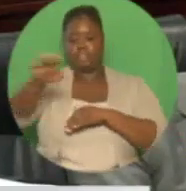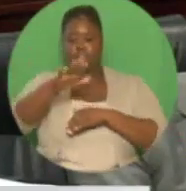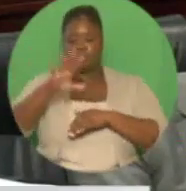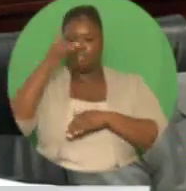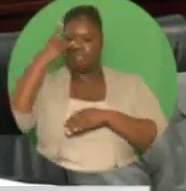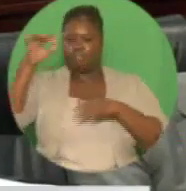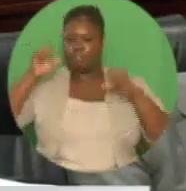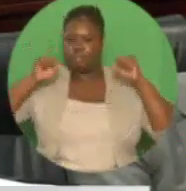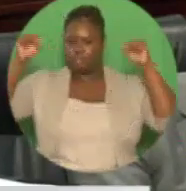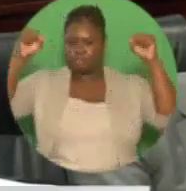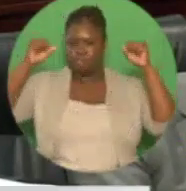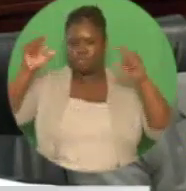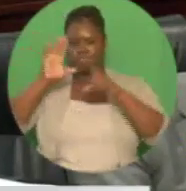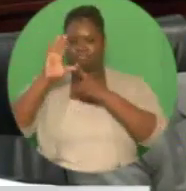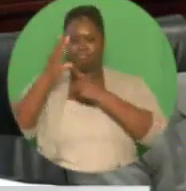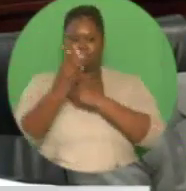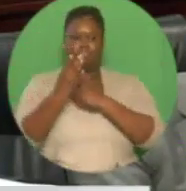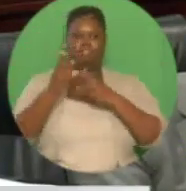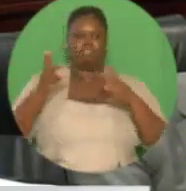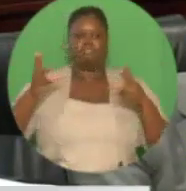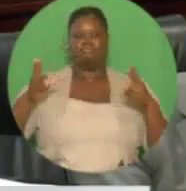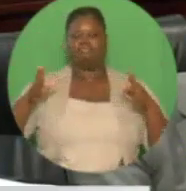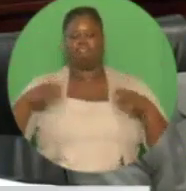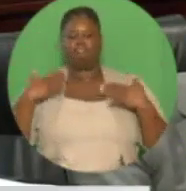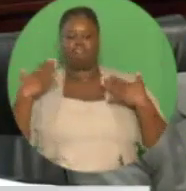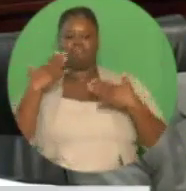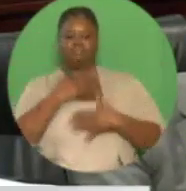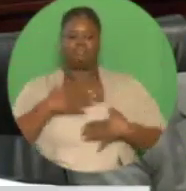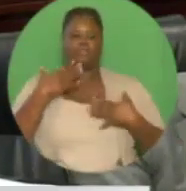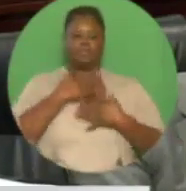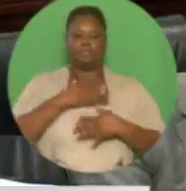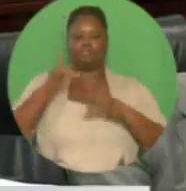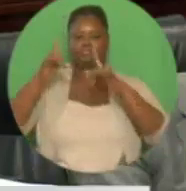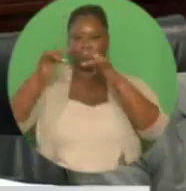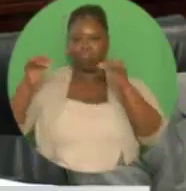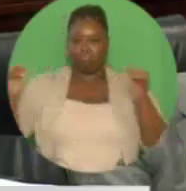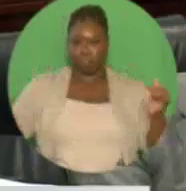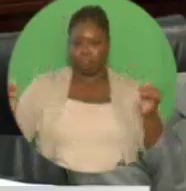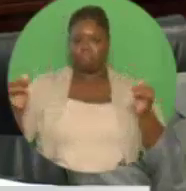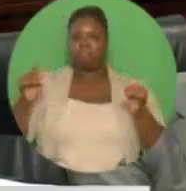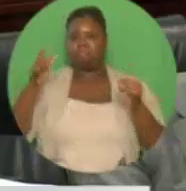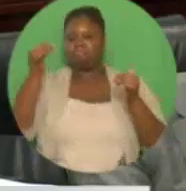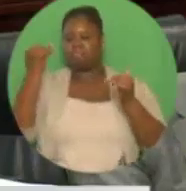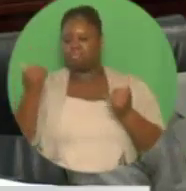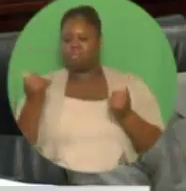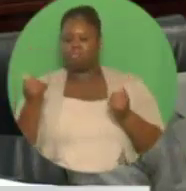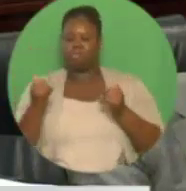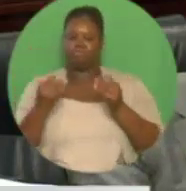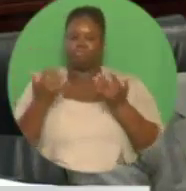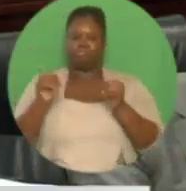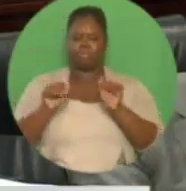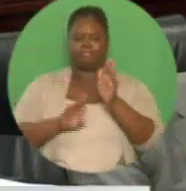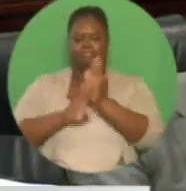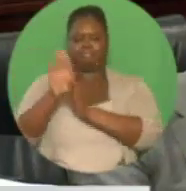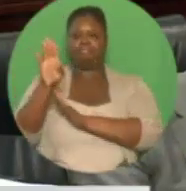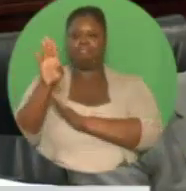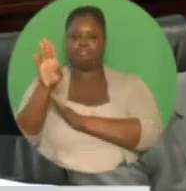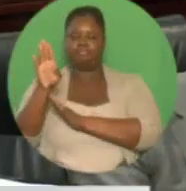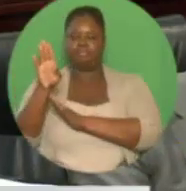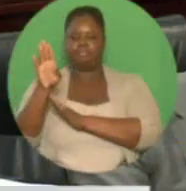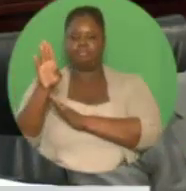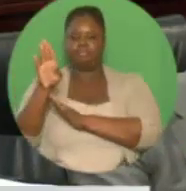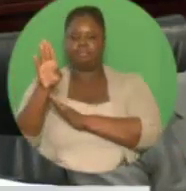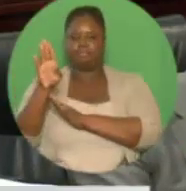cultural, and regional activities in San Fernando and its environs. The redevelopment of Skinner Park will ensure that our national